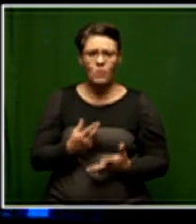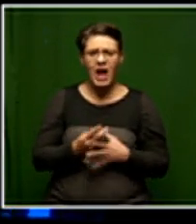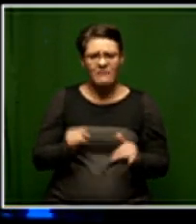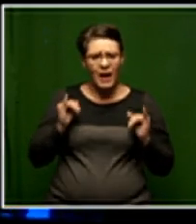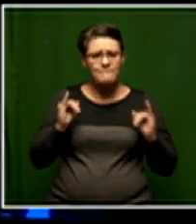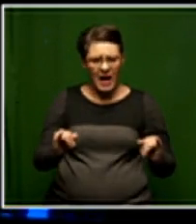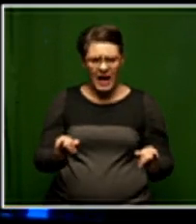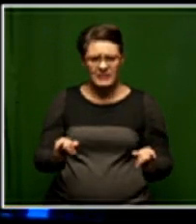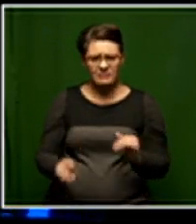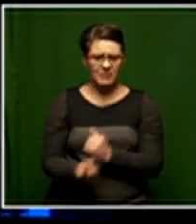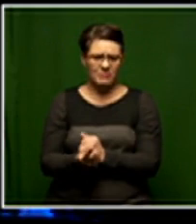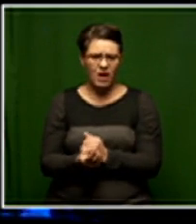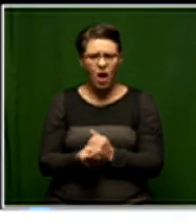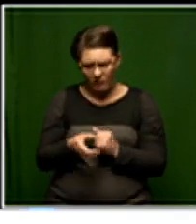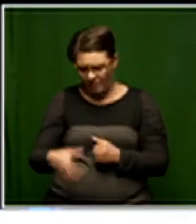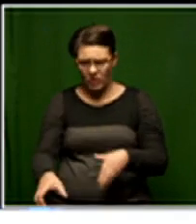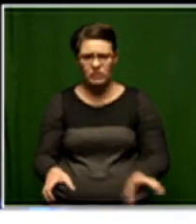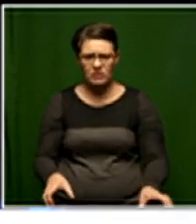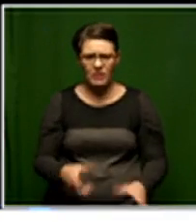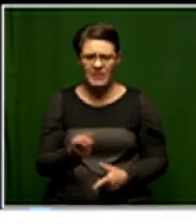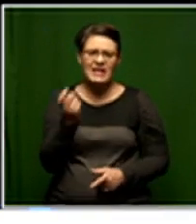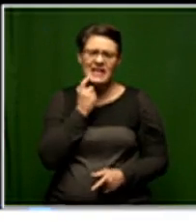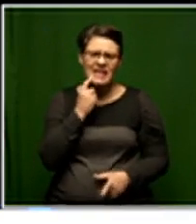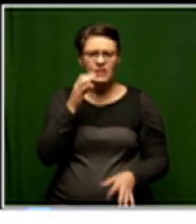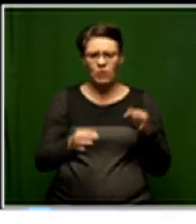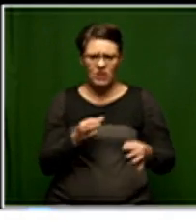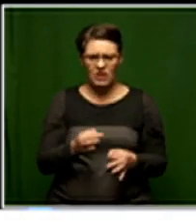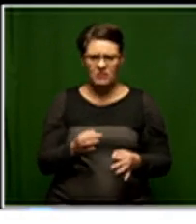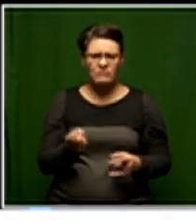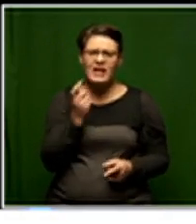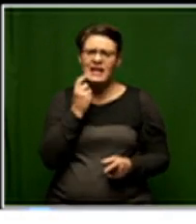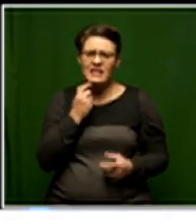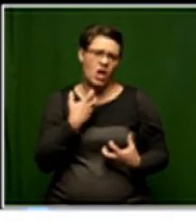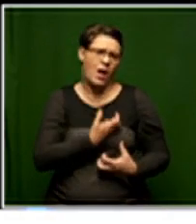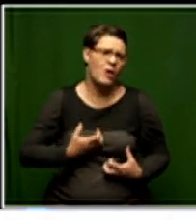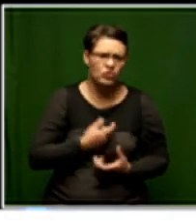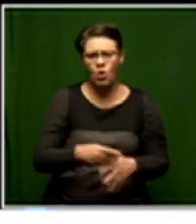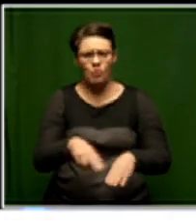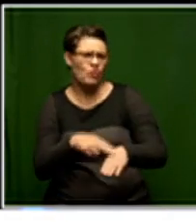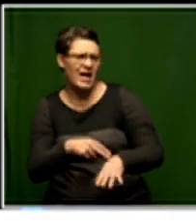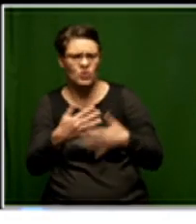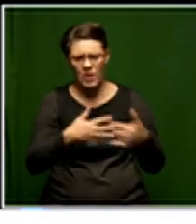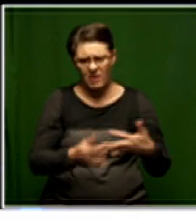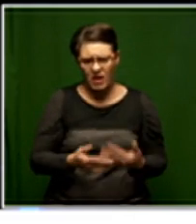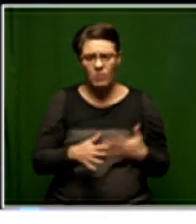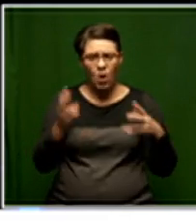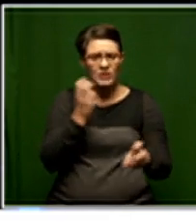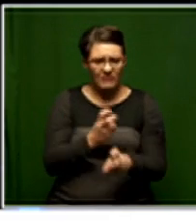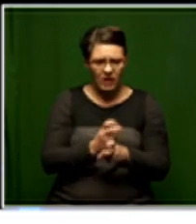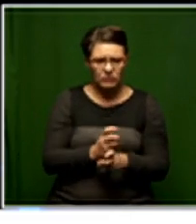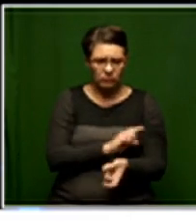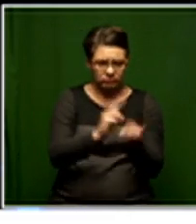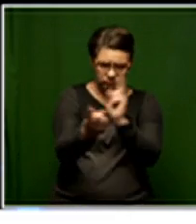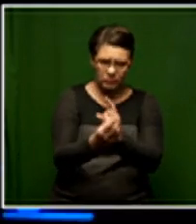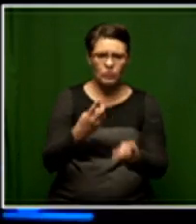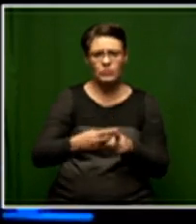very bad patch of polarisation. That's easy politics. It's easy to whip people up on emotions, on race, whatever. It's more difficult to play the other